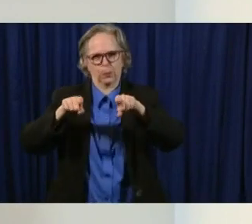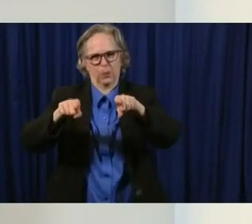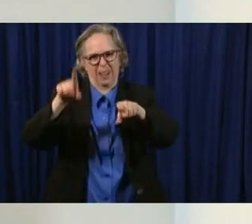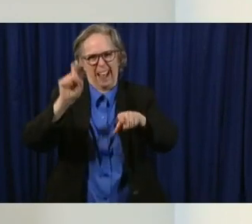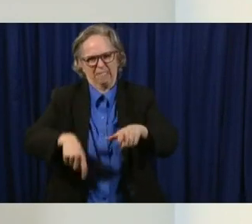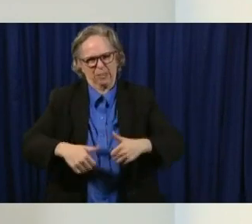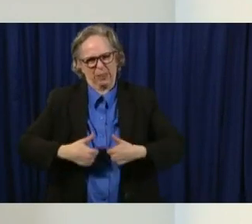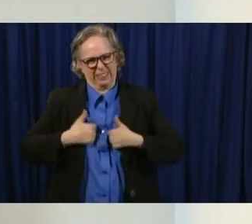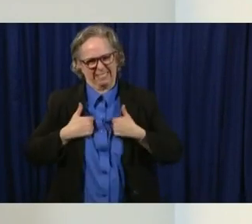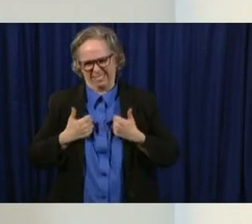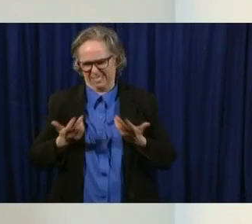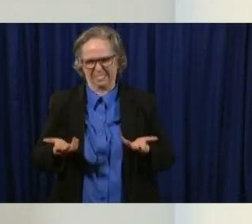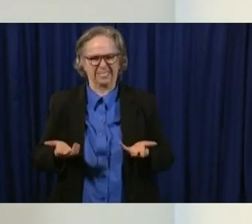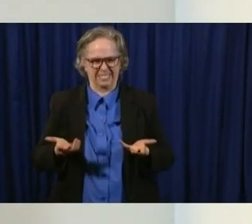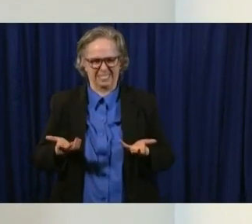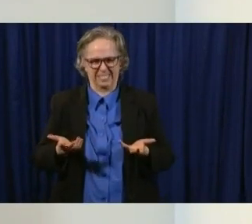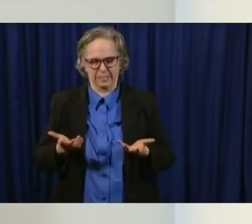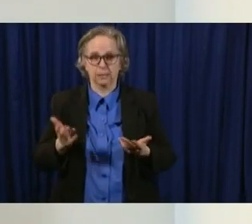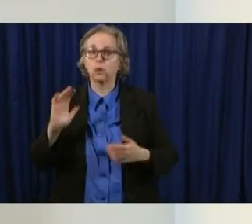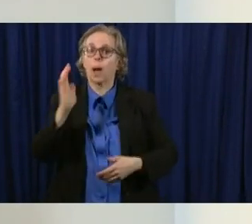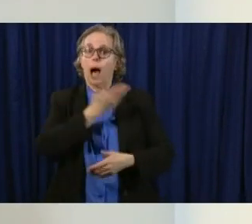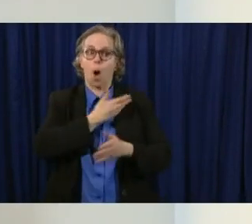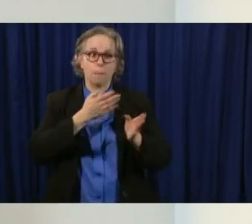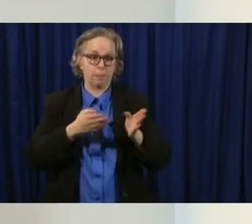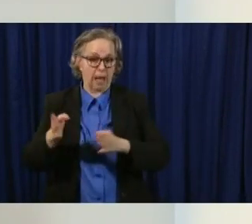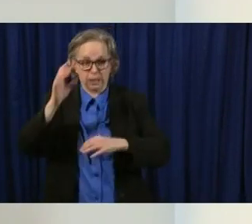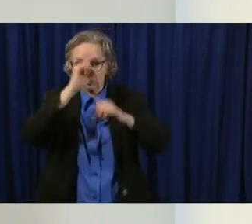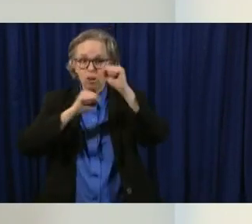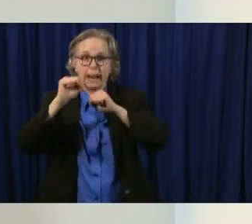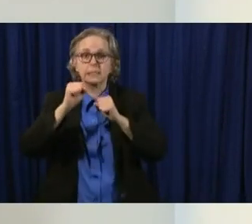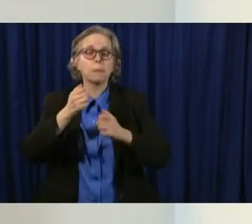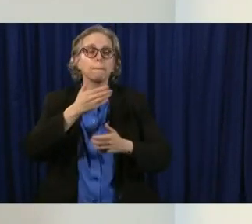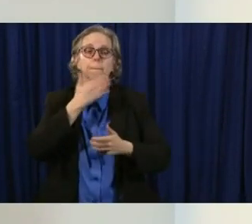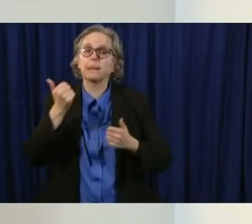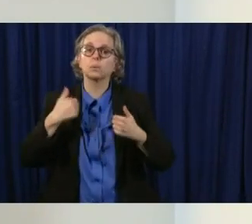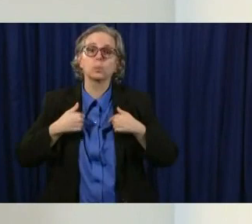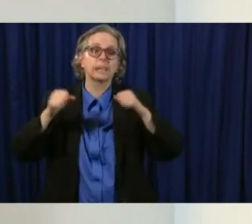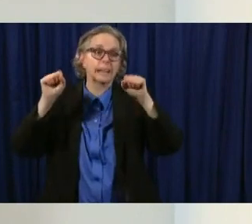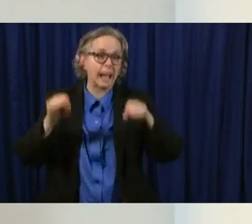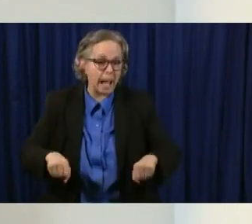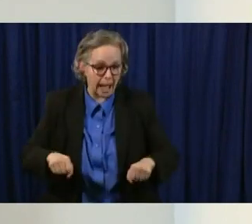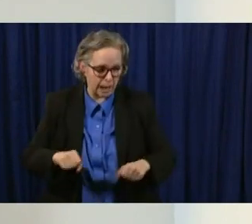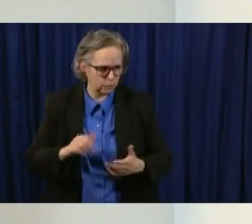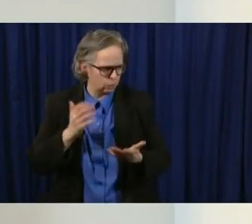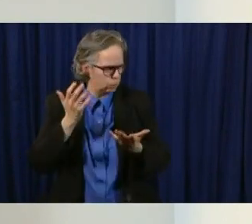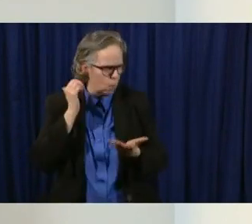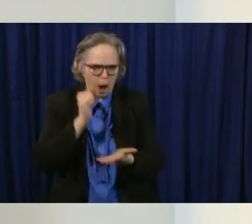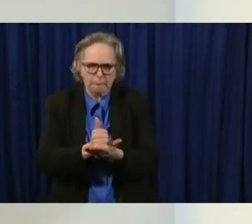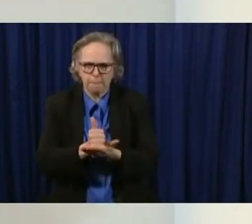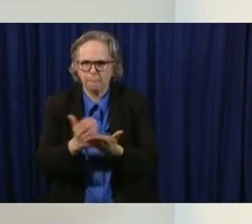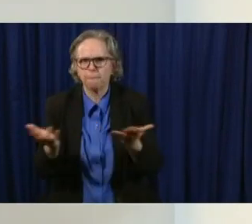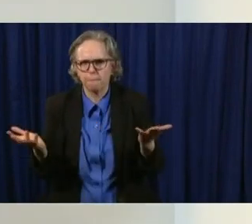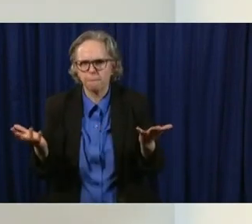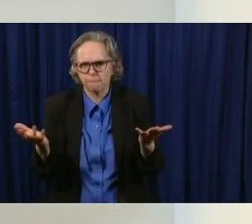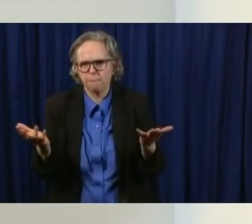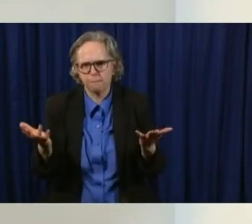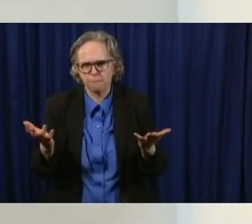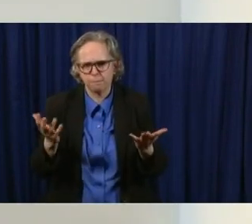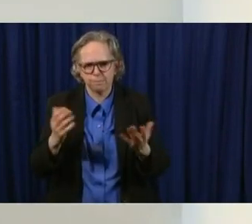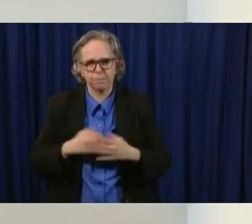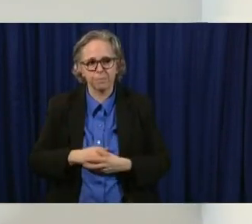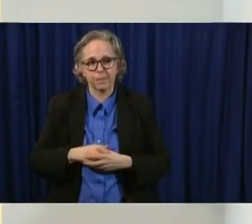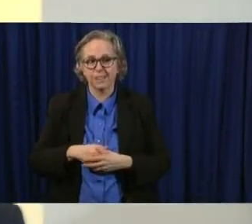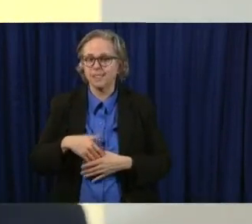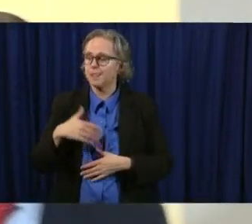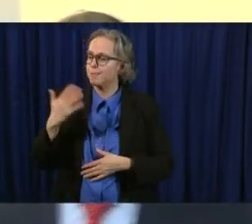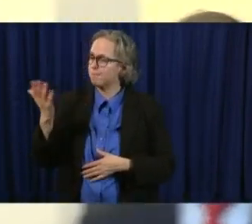the best thought that we could put together from all of those many voices who've been giving us advice. So, Governor, thank you.